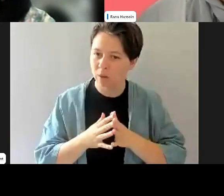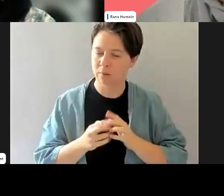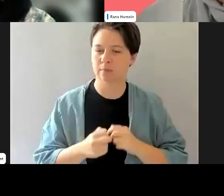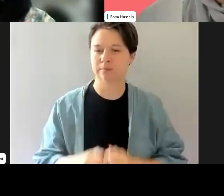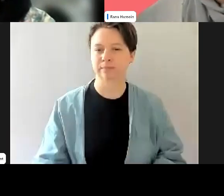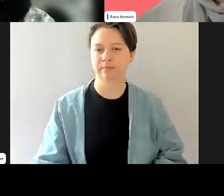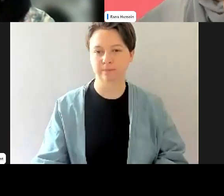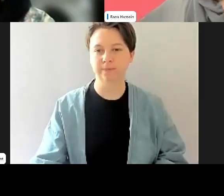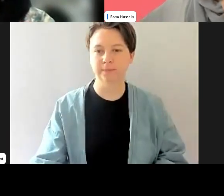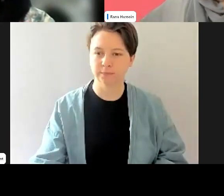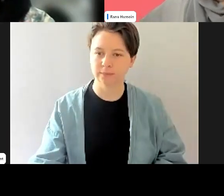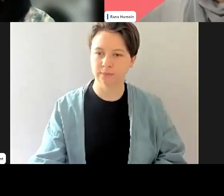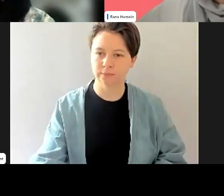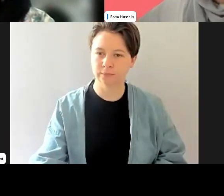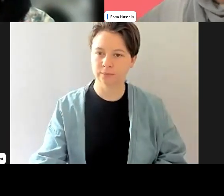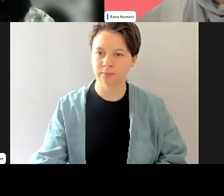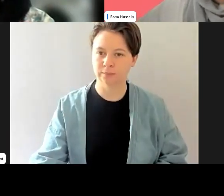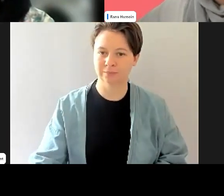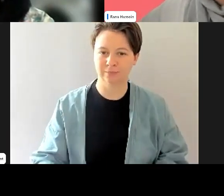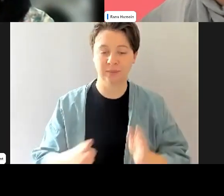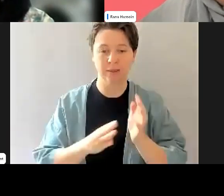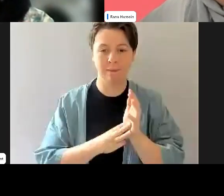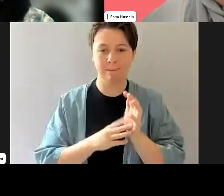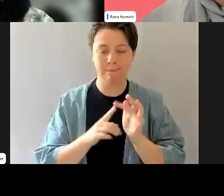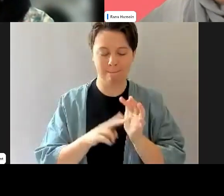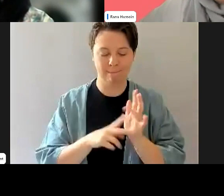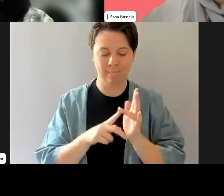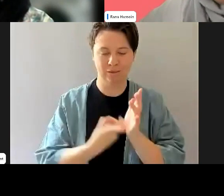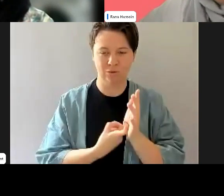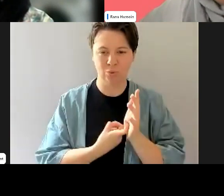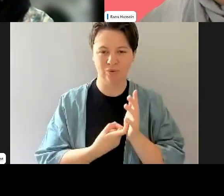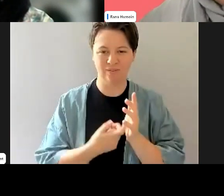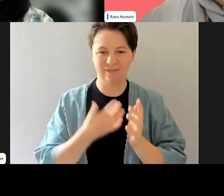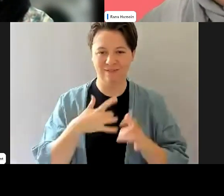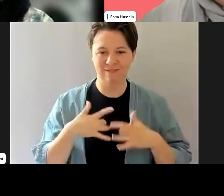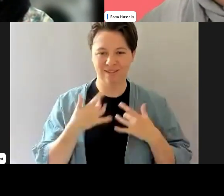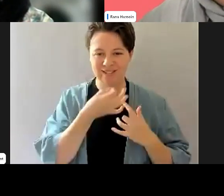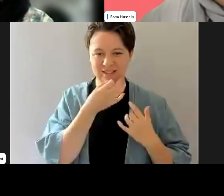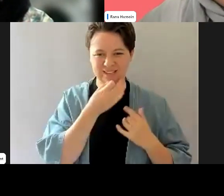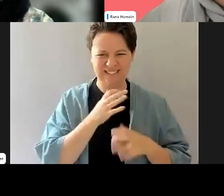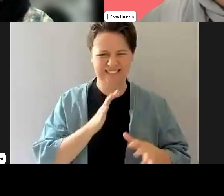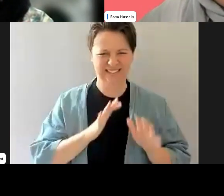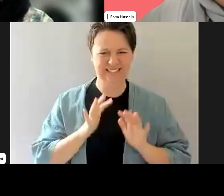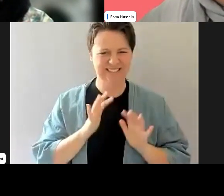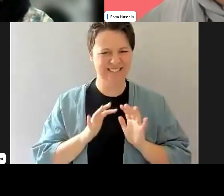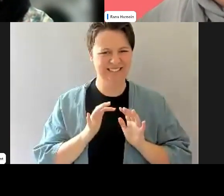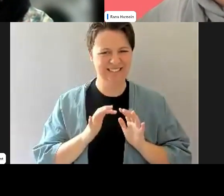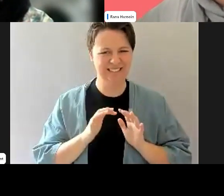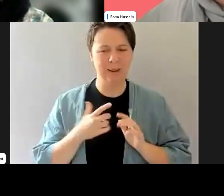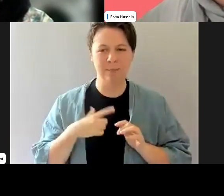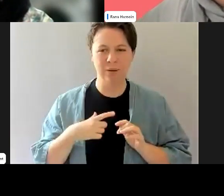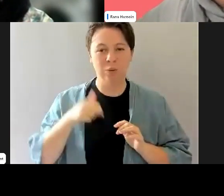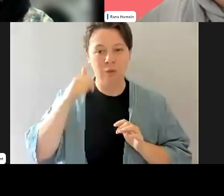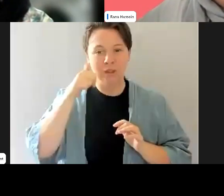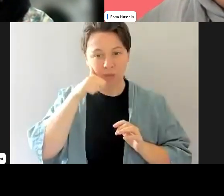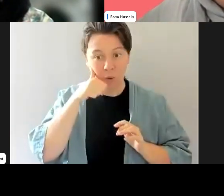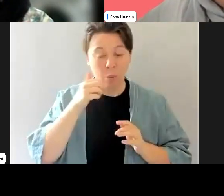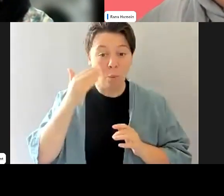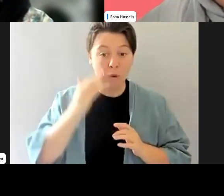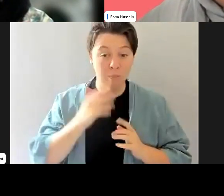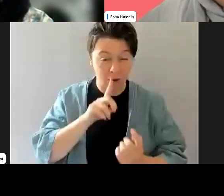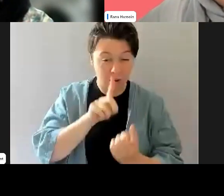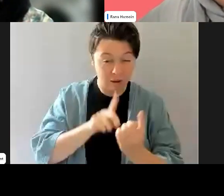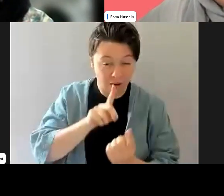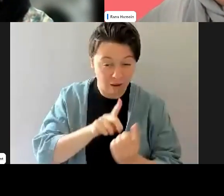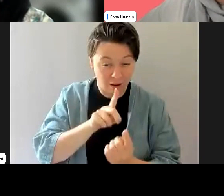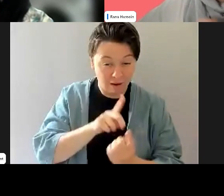Yeah, look, mentorship sort of makes me cringe a little bit because we know that women are over mentored. Um,